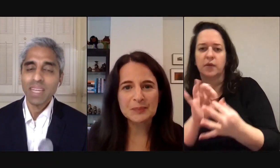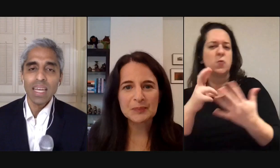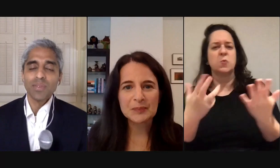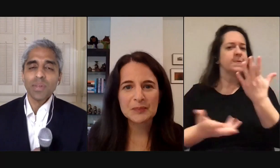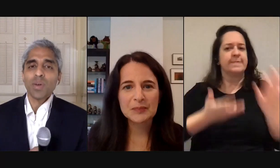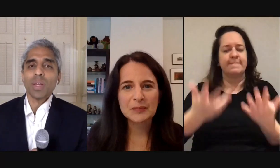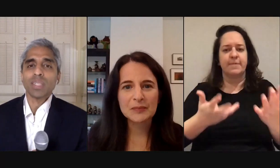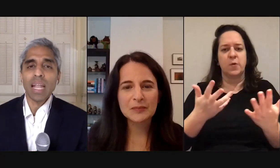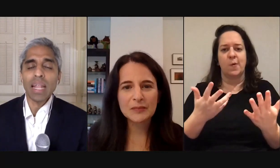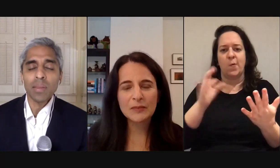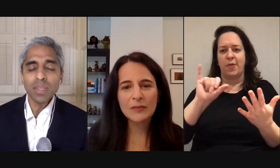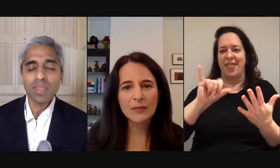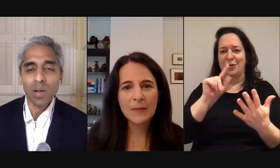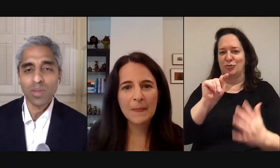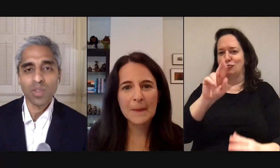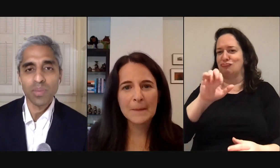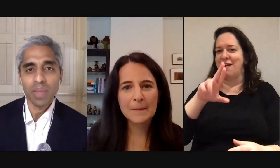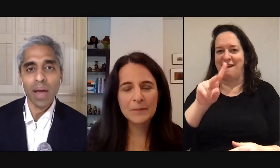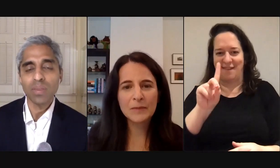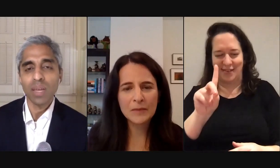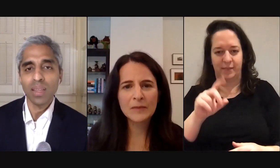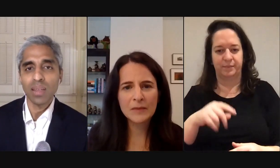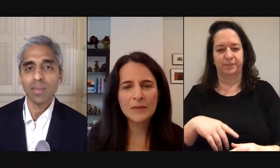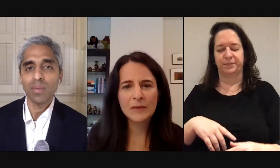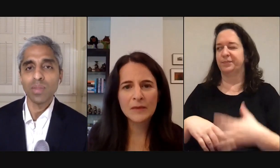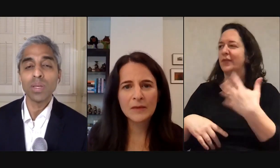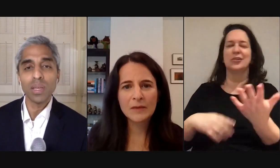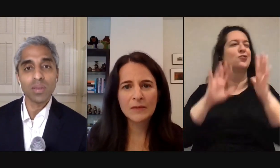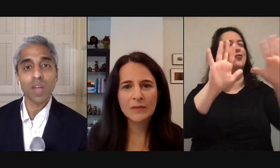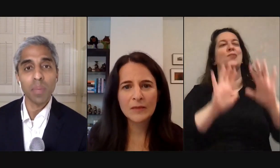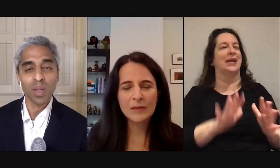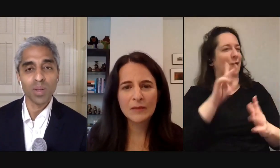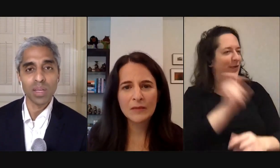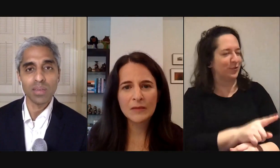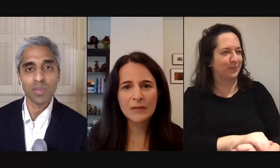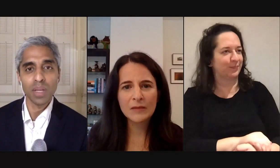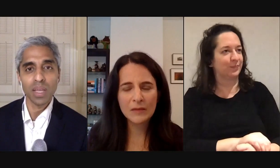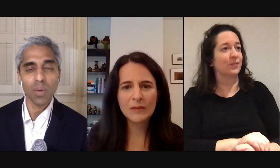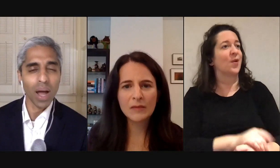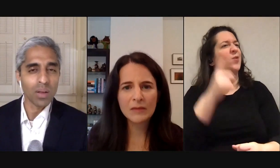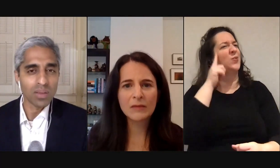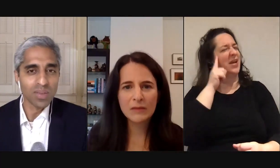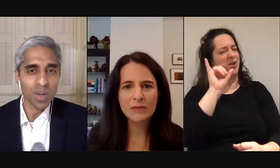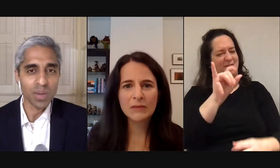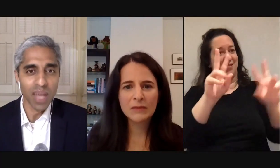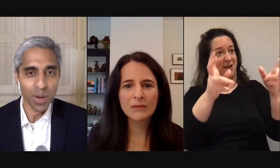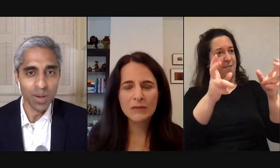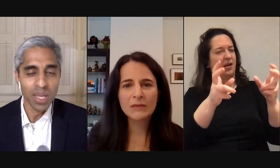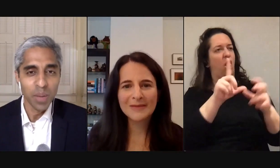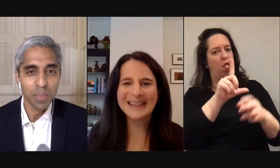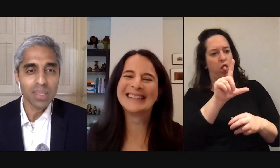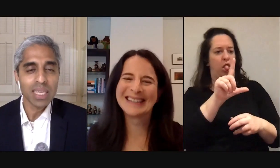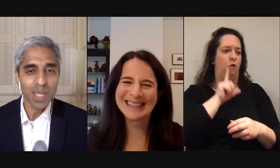it's a really good question and let me just say also just from the outset that when you hear the topic loneliness you might think wow this sounds like a real